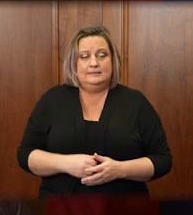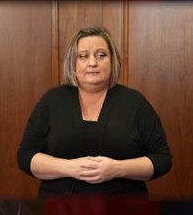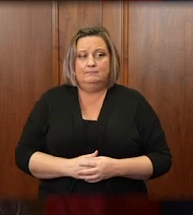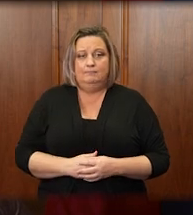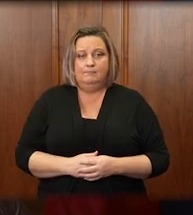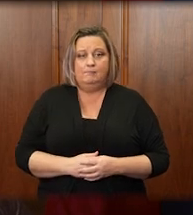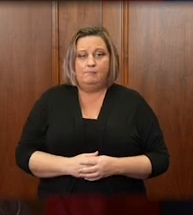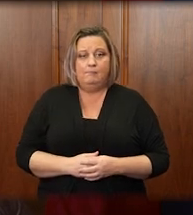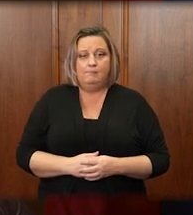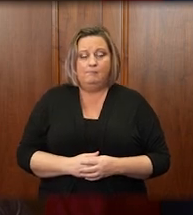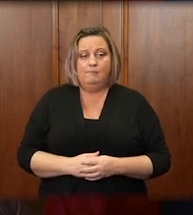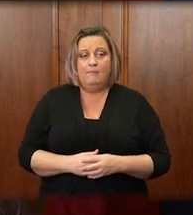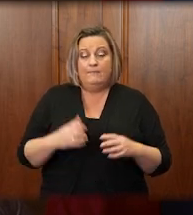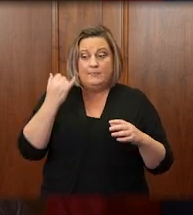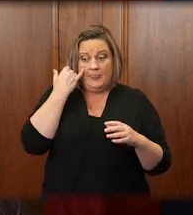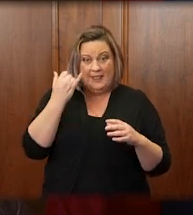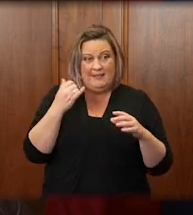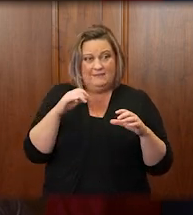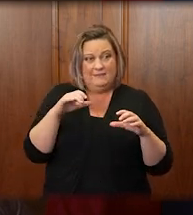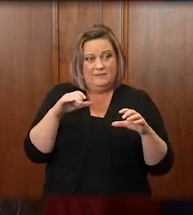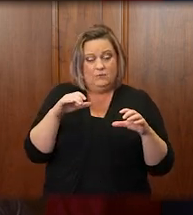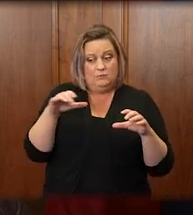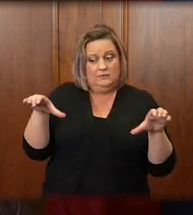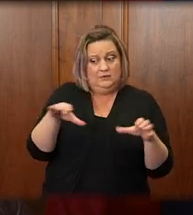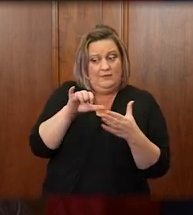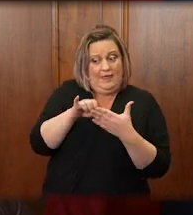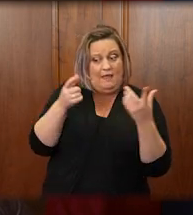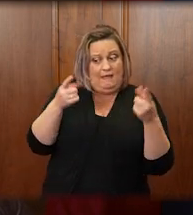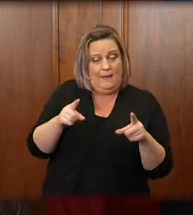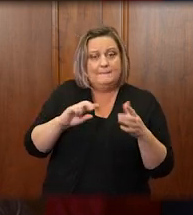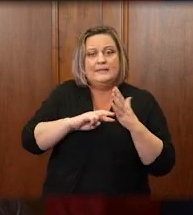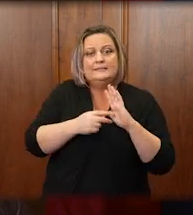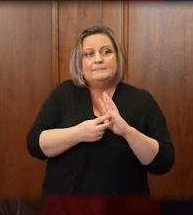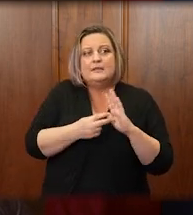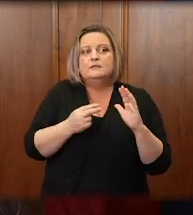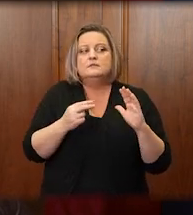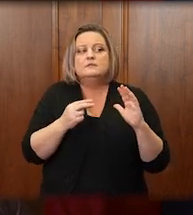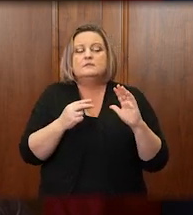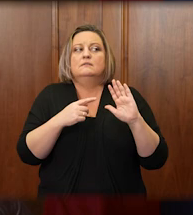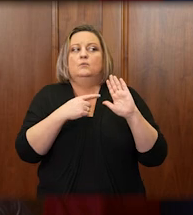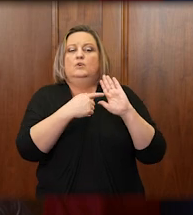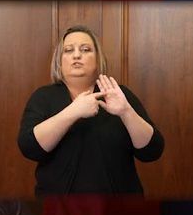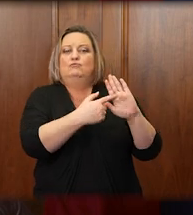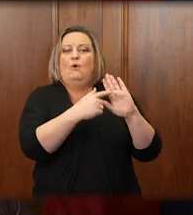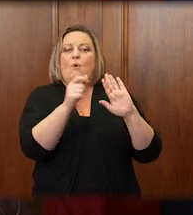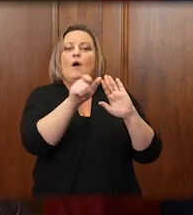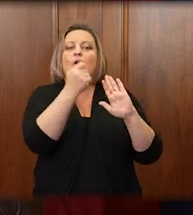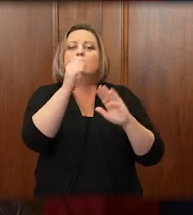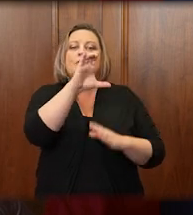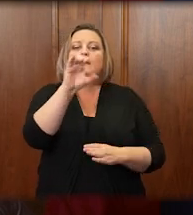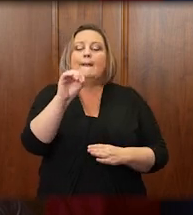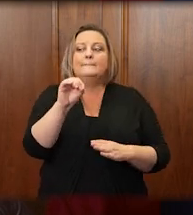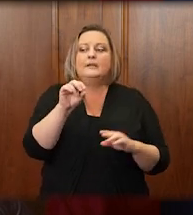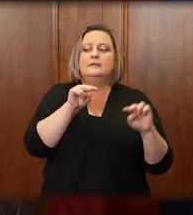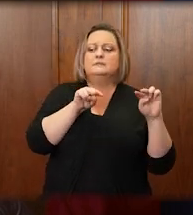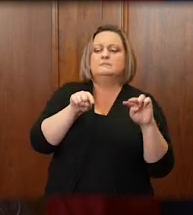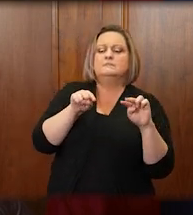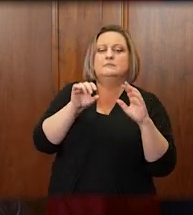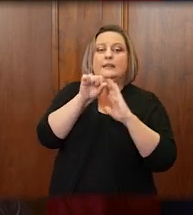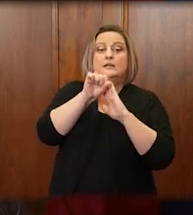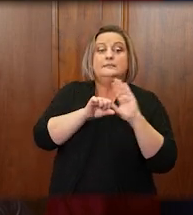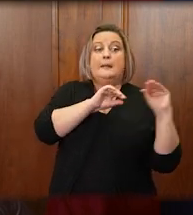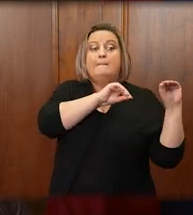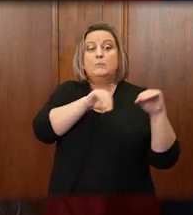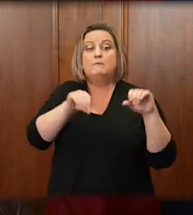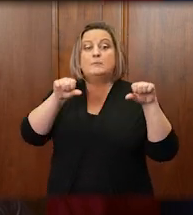by sending a message to companies thinking about relocating to our state that a functional court system is not a priority here, and